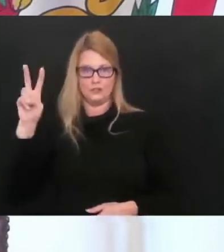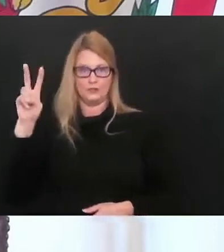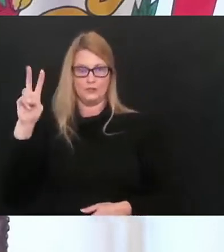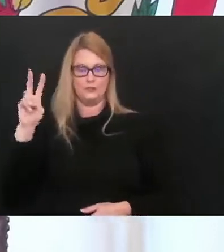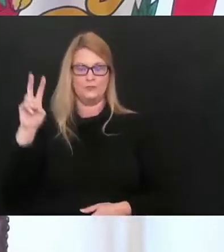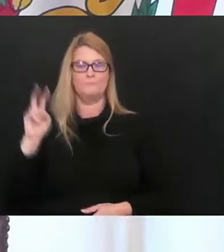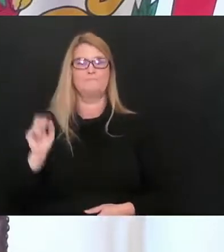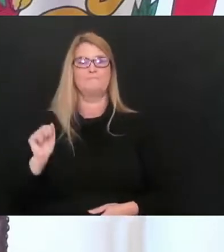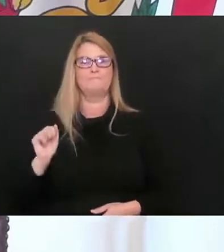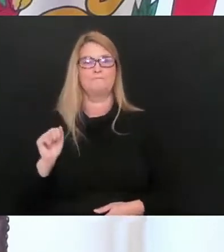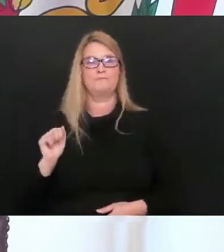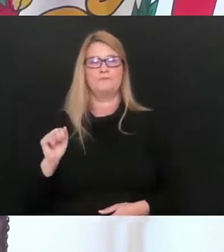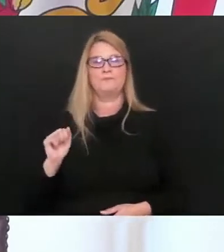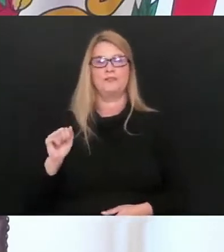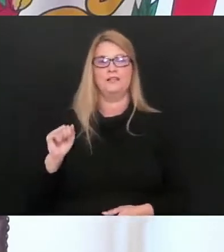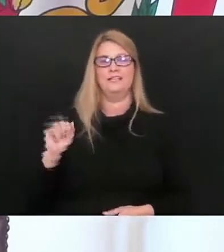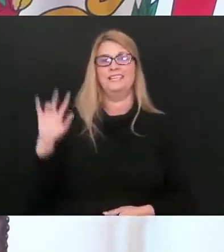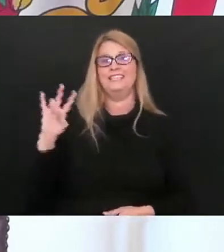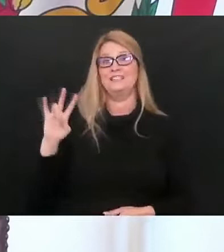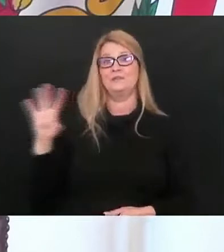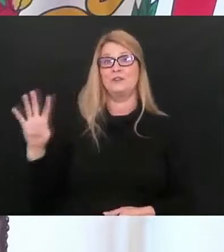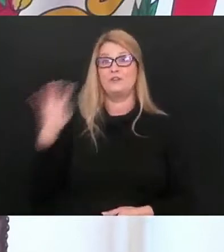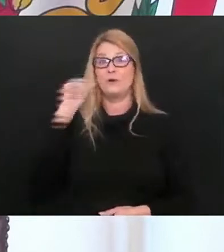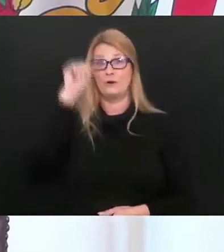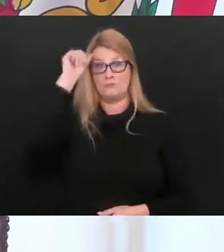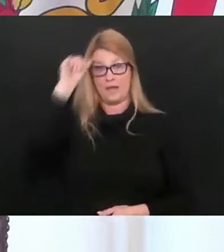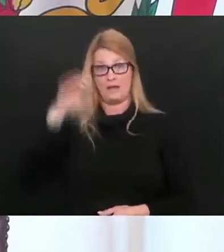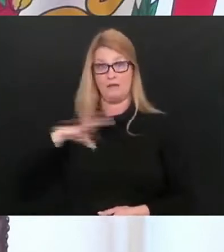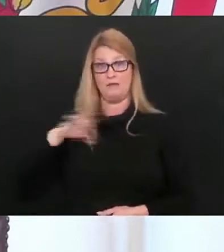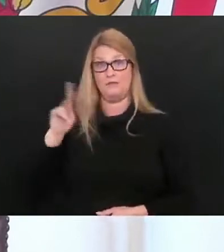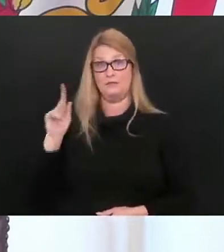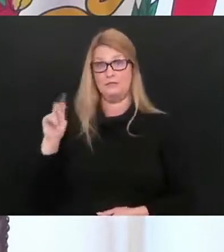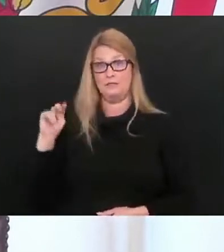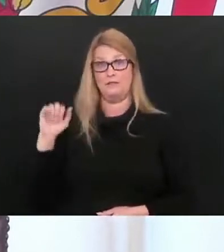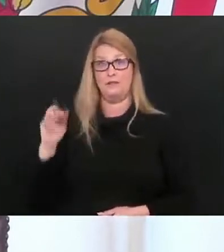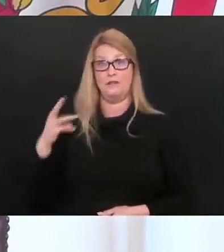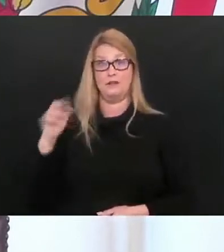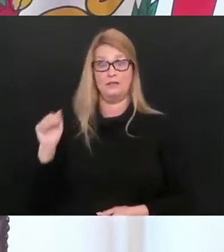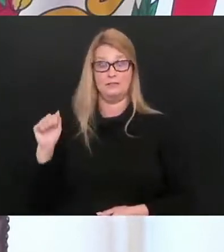is a 74-year-old male from Kanawha County.